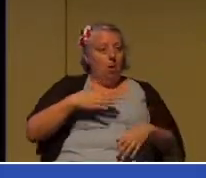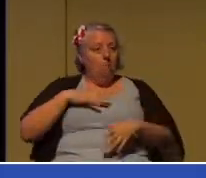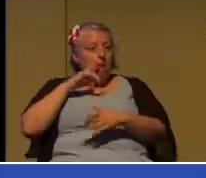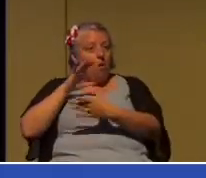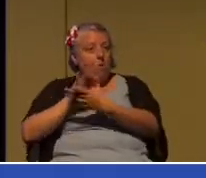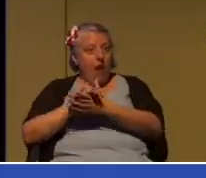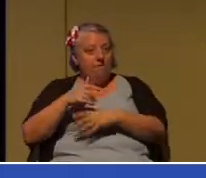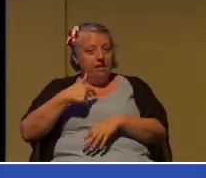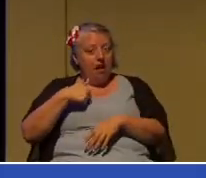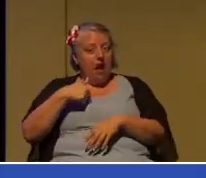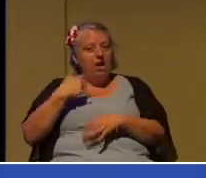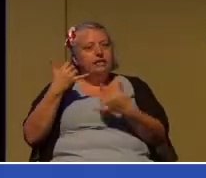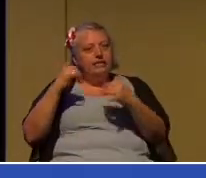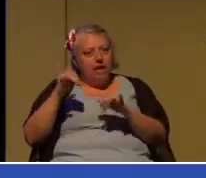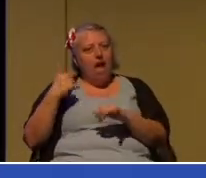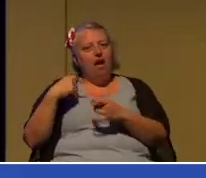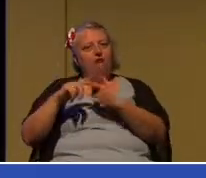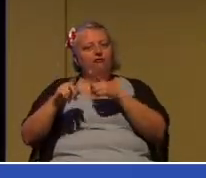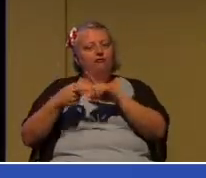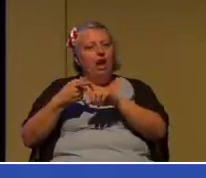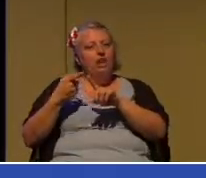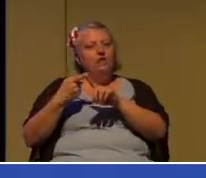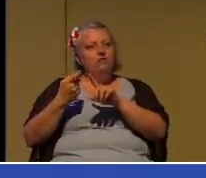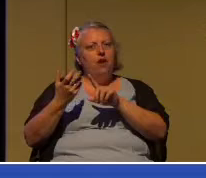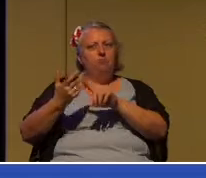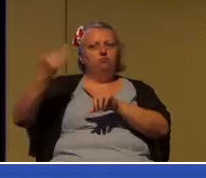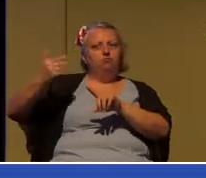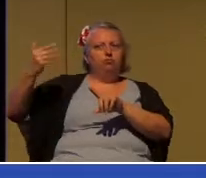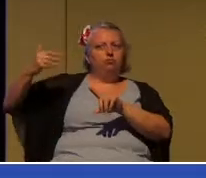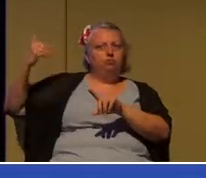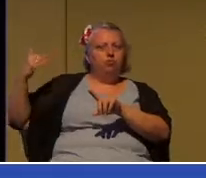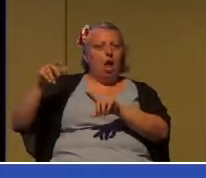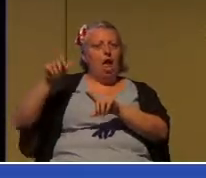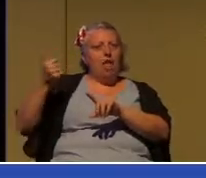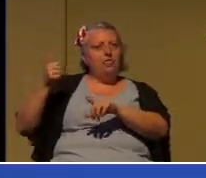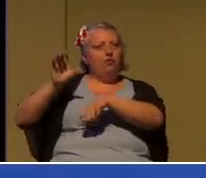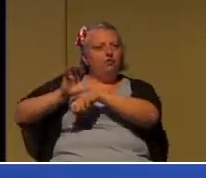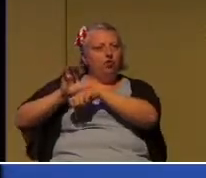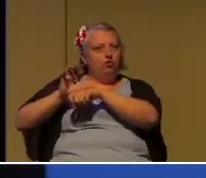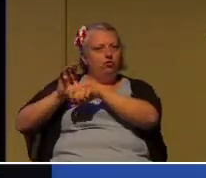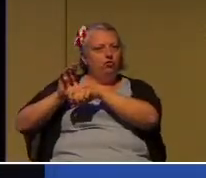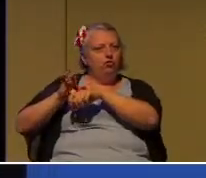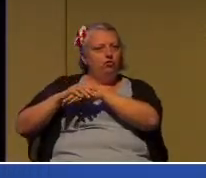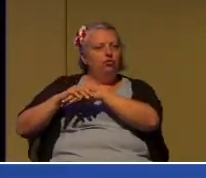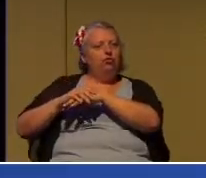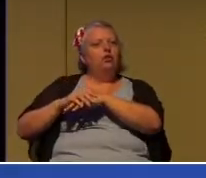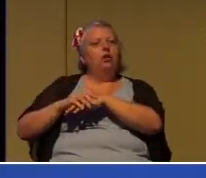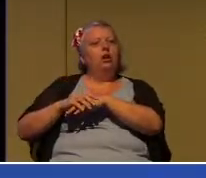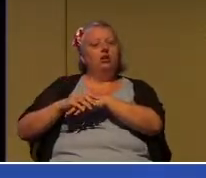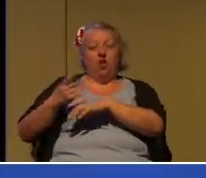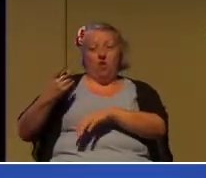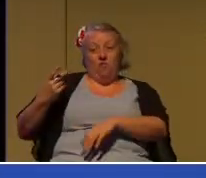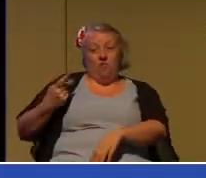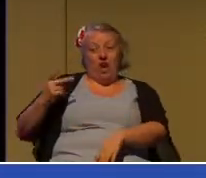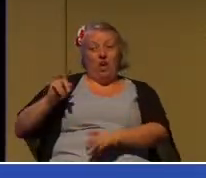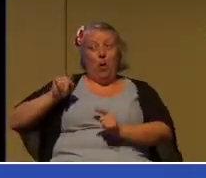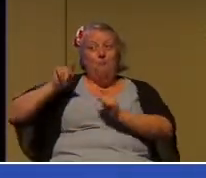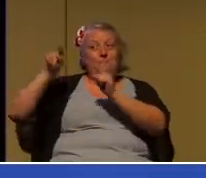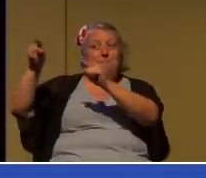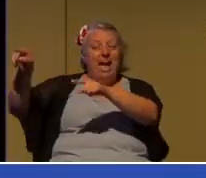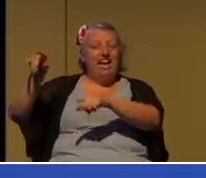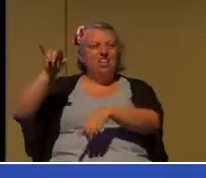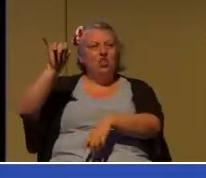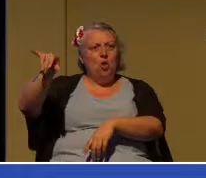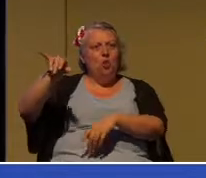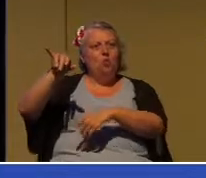congregations that we've pastored. When we go back to the area where they live, it is like picking up the relationship